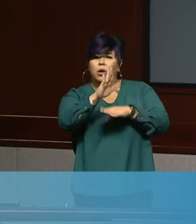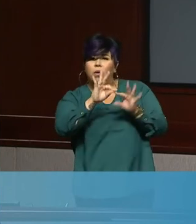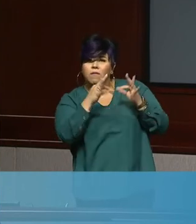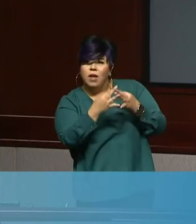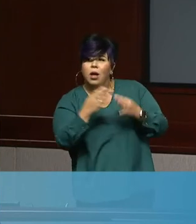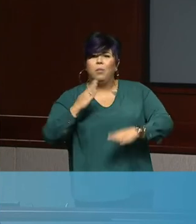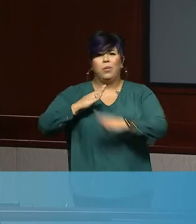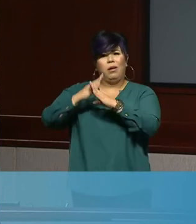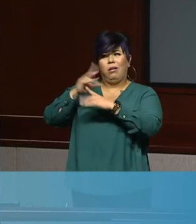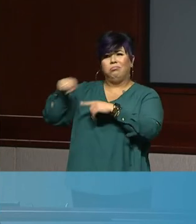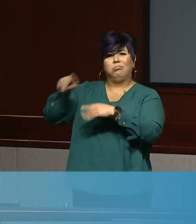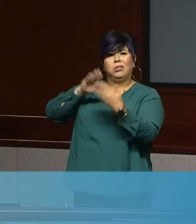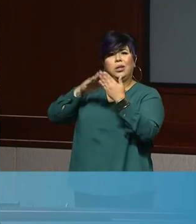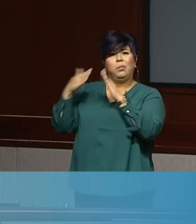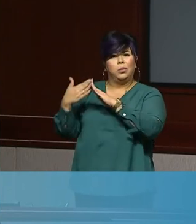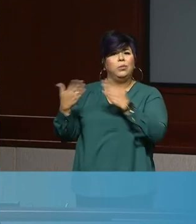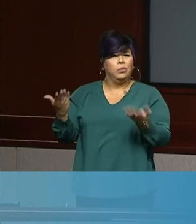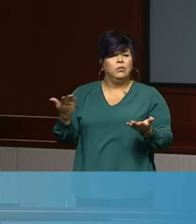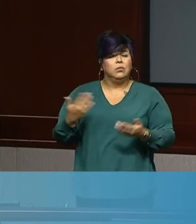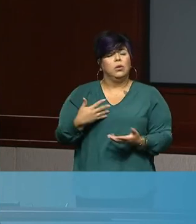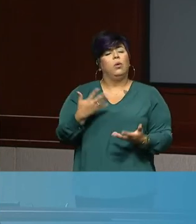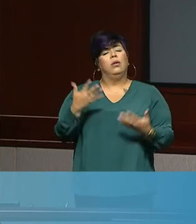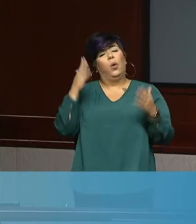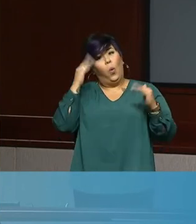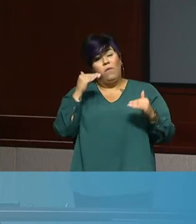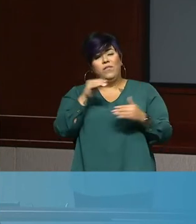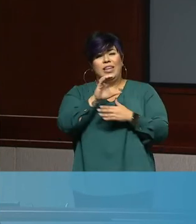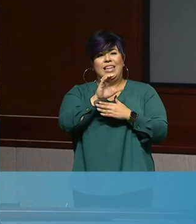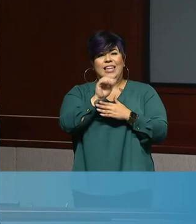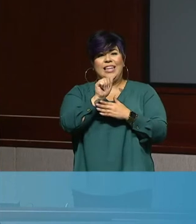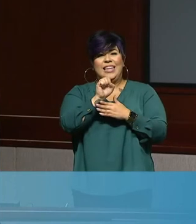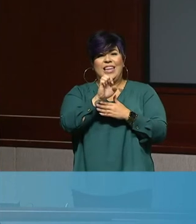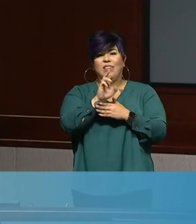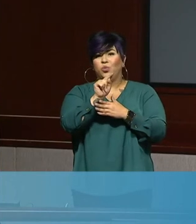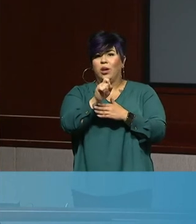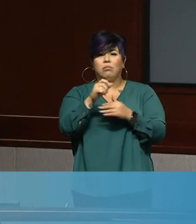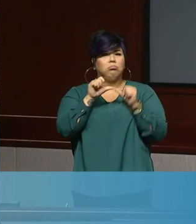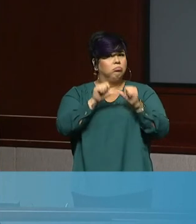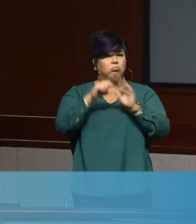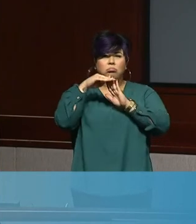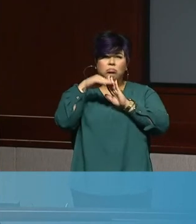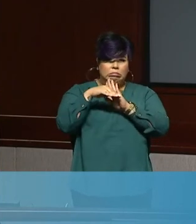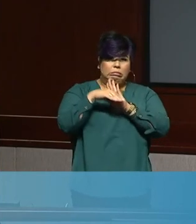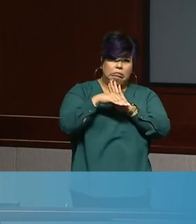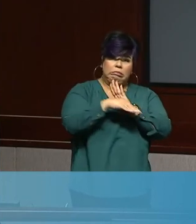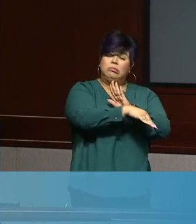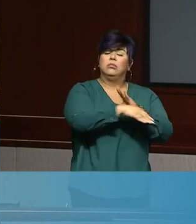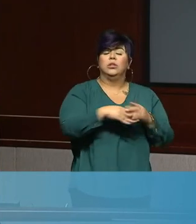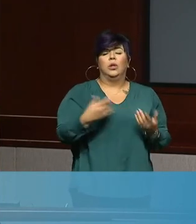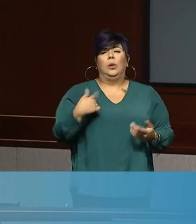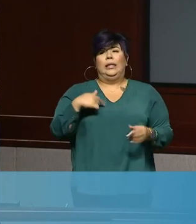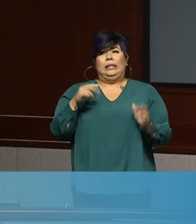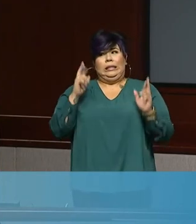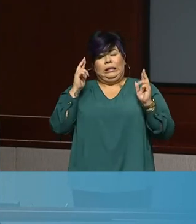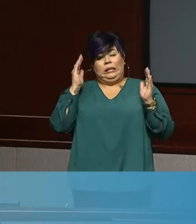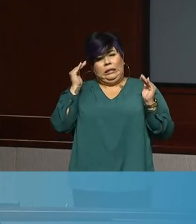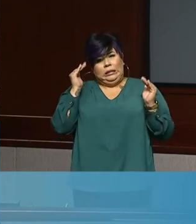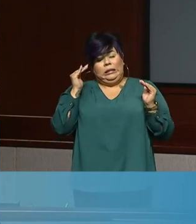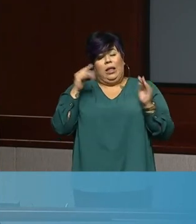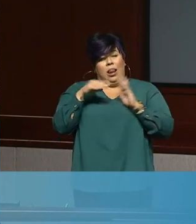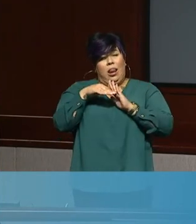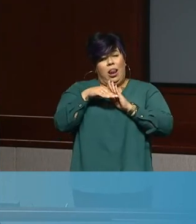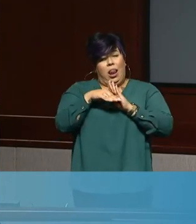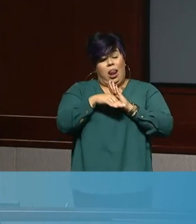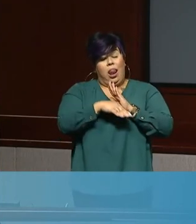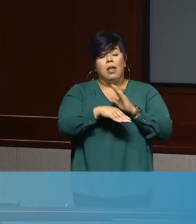our community. Um, and so we hope to keep seeing this case rate go down. Um, we, we are hopeful that this is the tail end of it, but we know that if